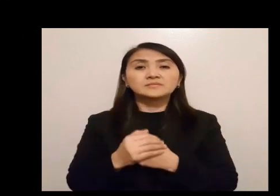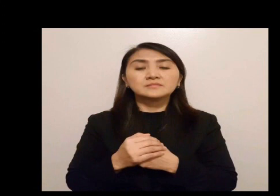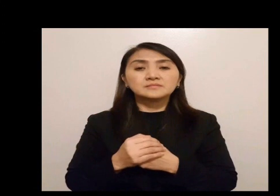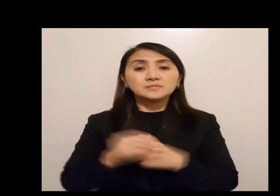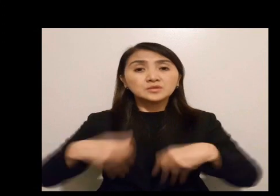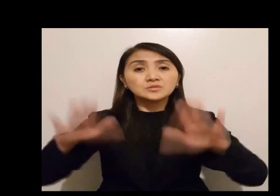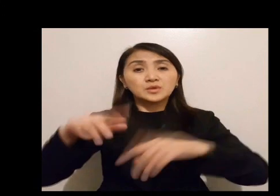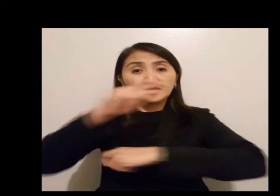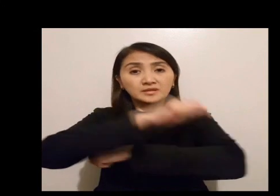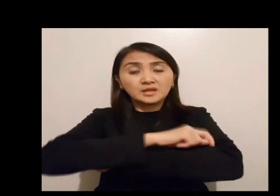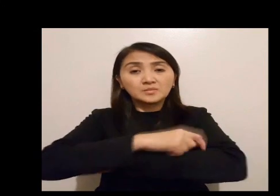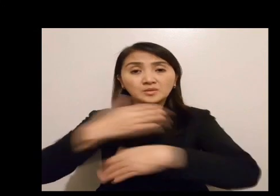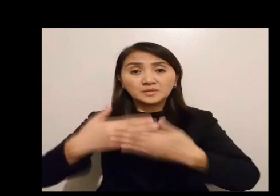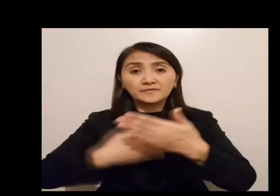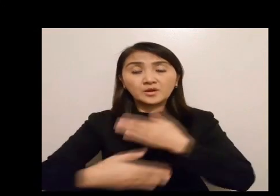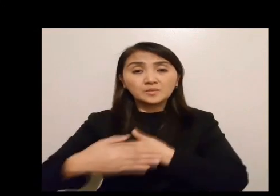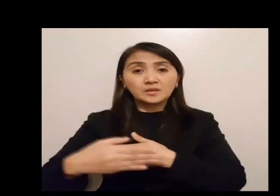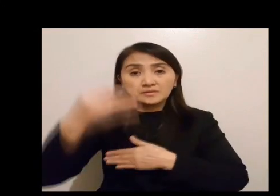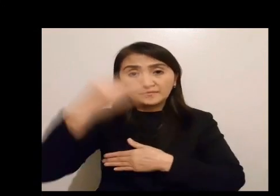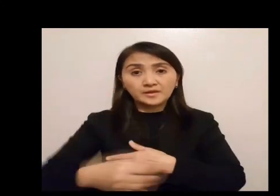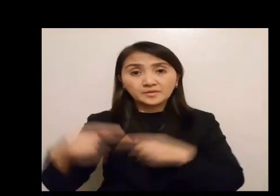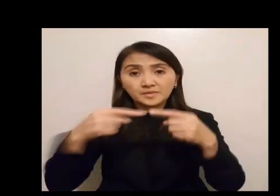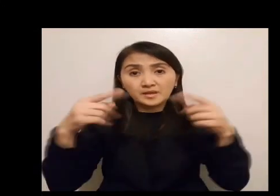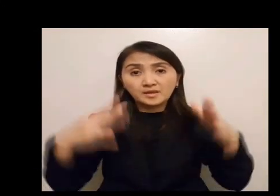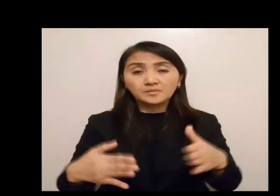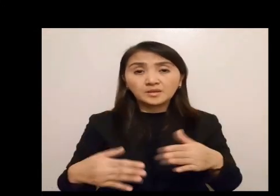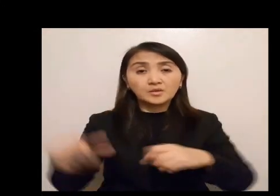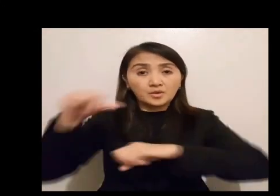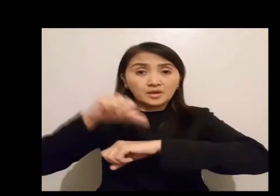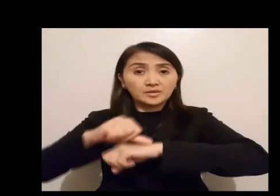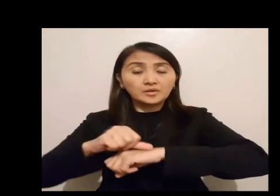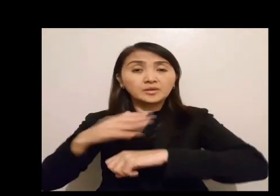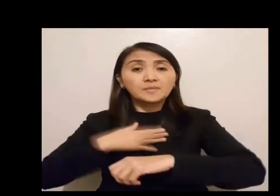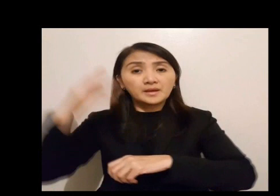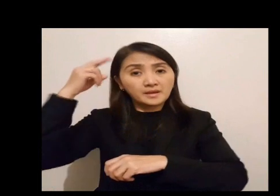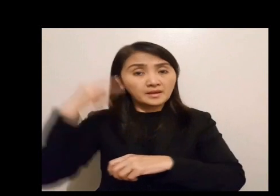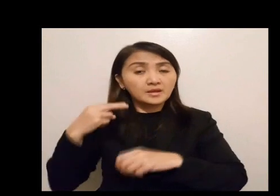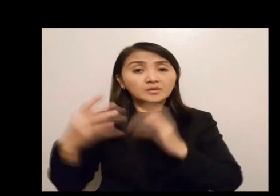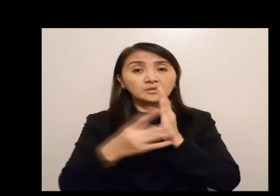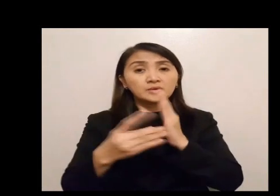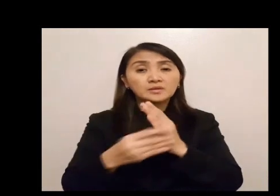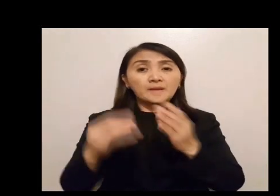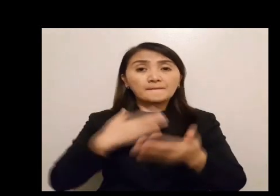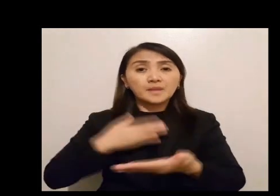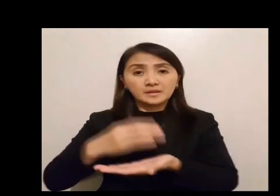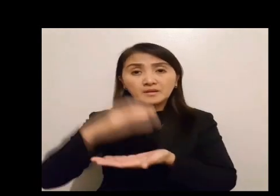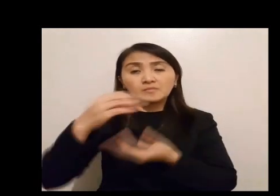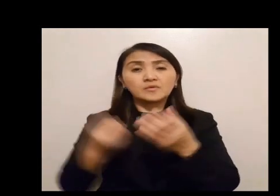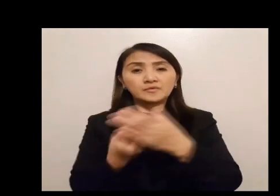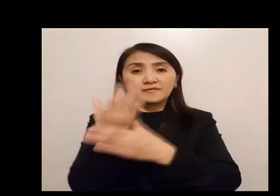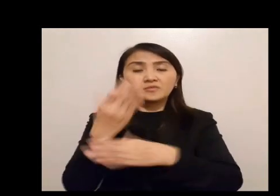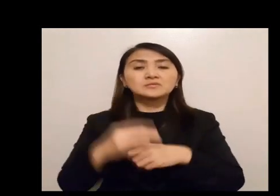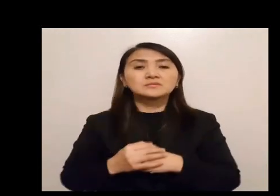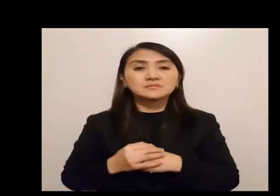life. You spread the table before me in the sight of my foes, you anoint my head with oil, my